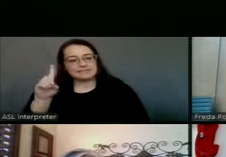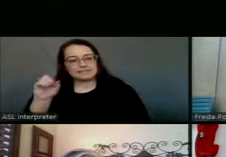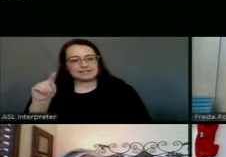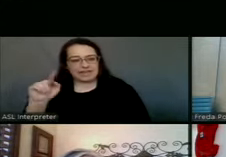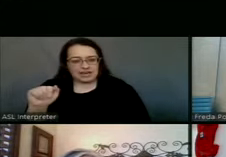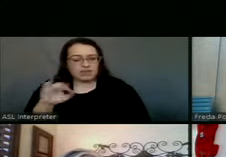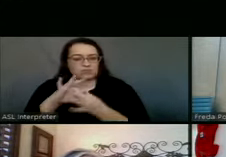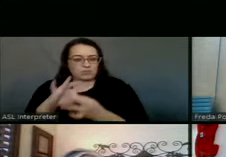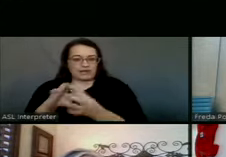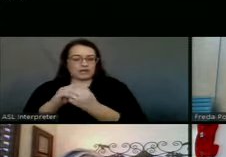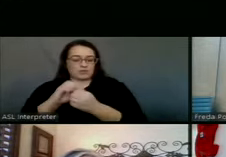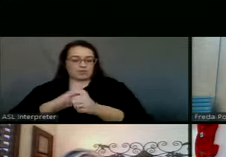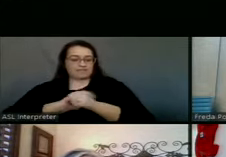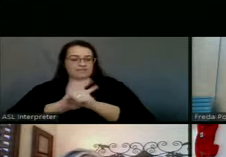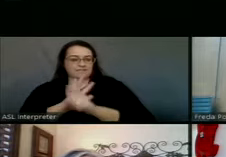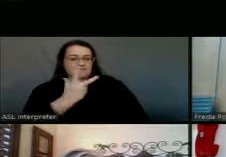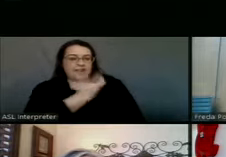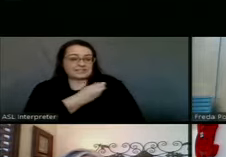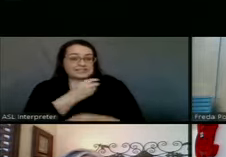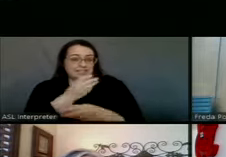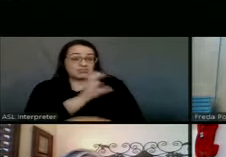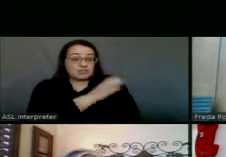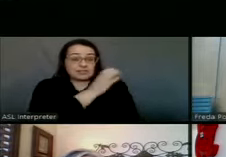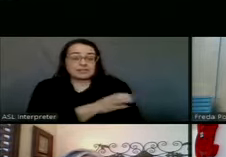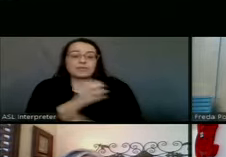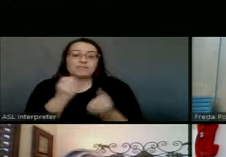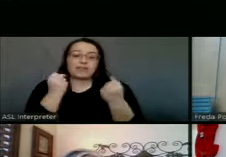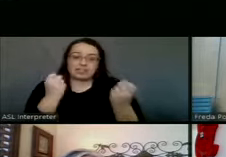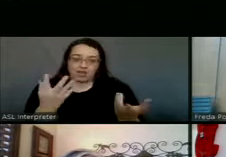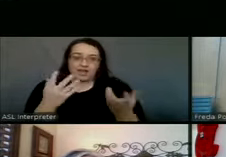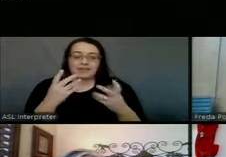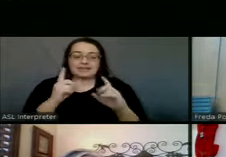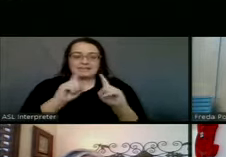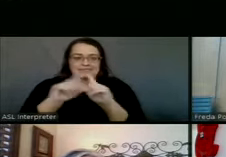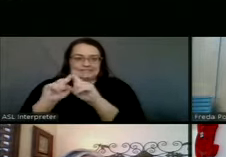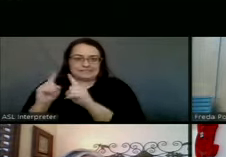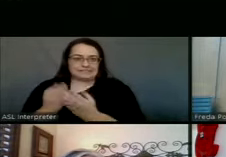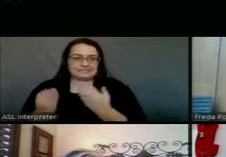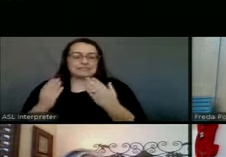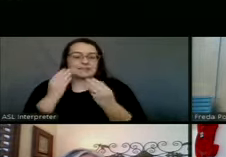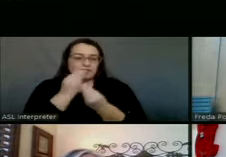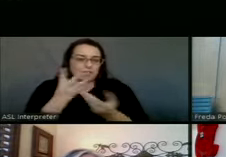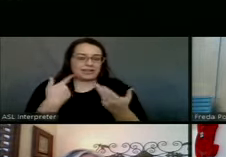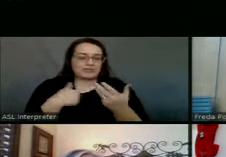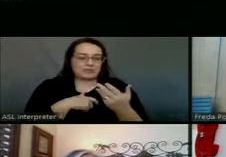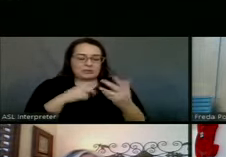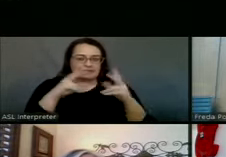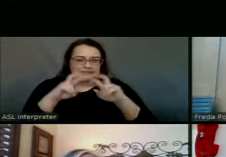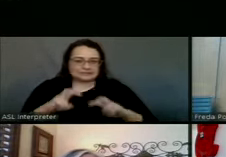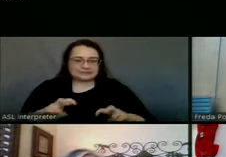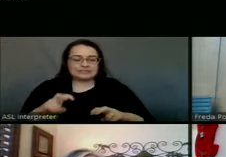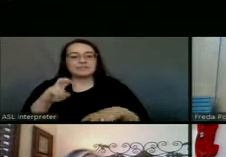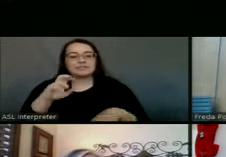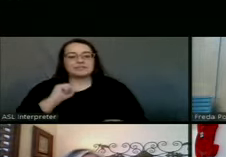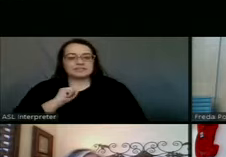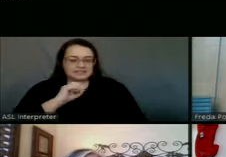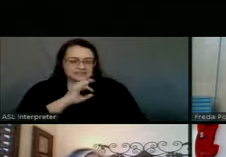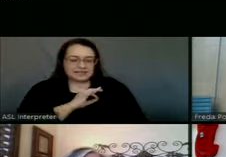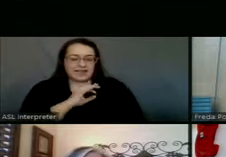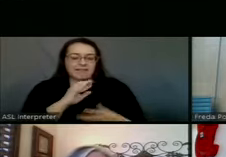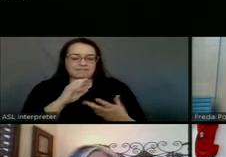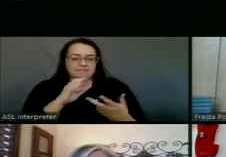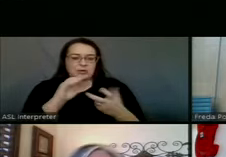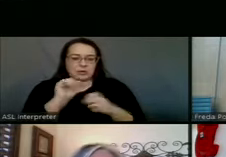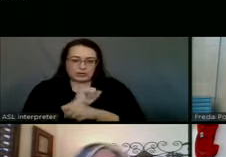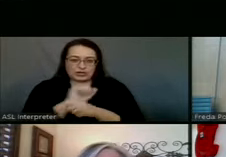our vaccination clinic. We have a lot of data sources that we're working through, and our staff are doing QI. So, provisionally,